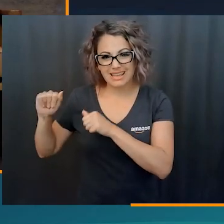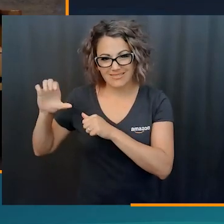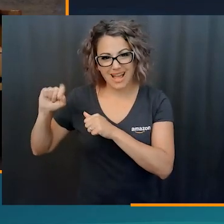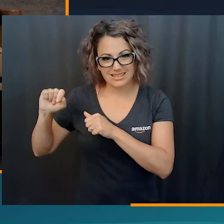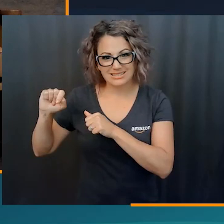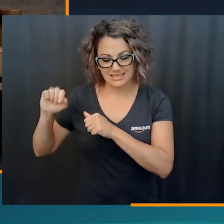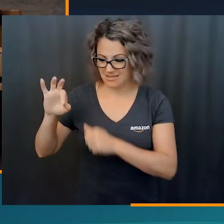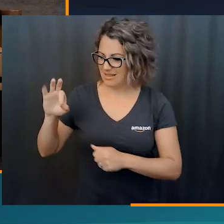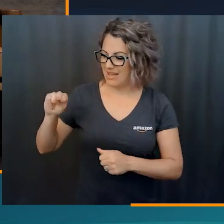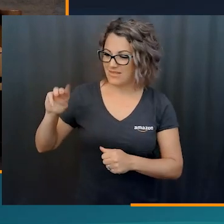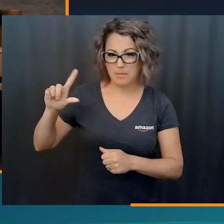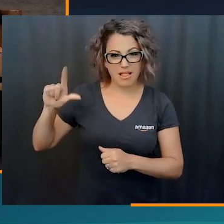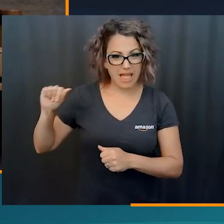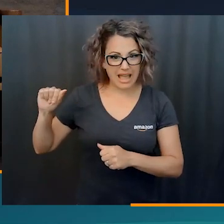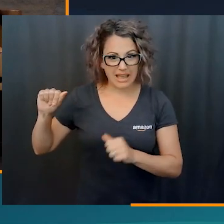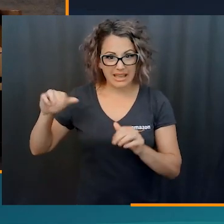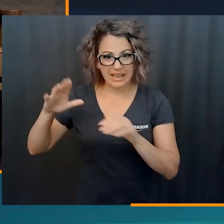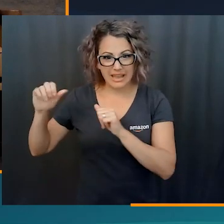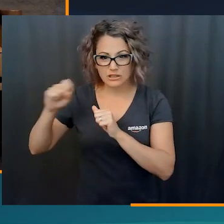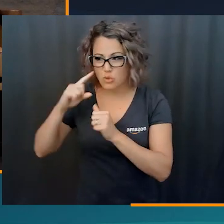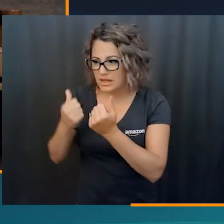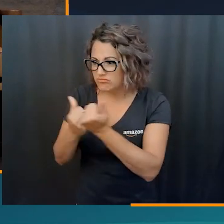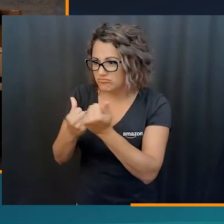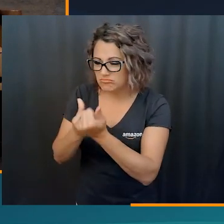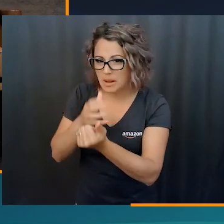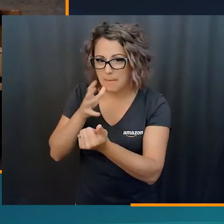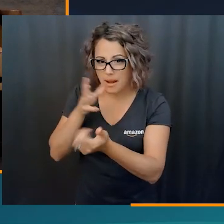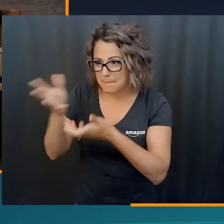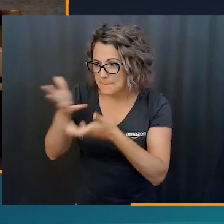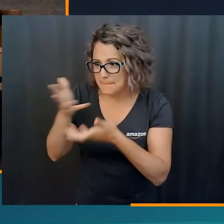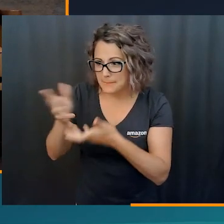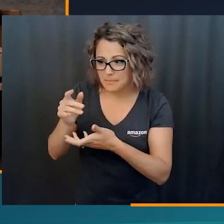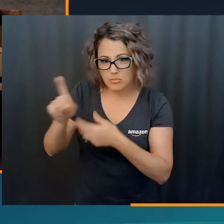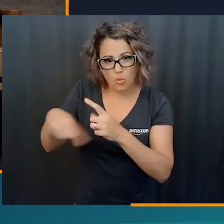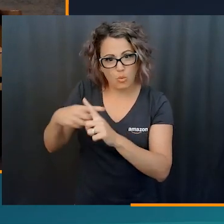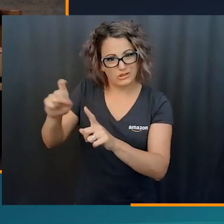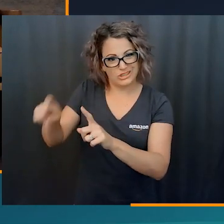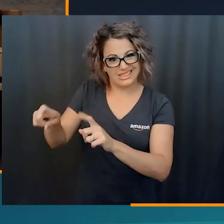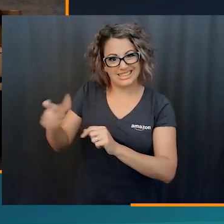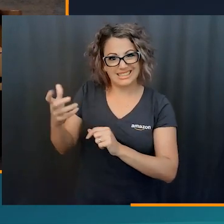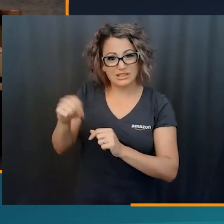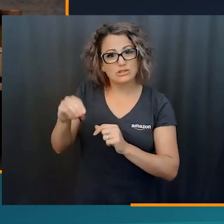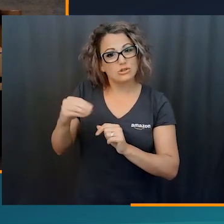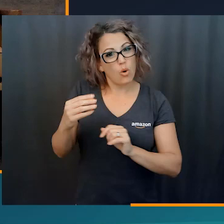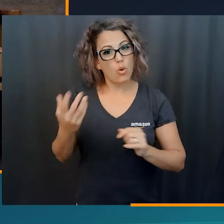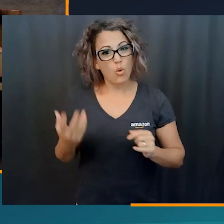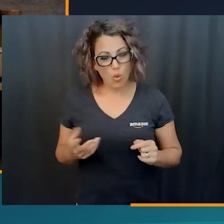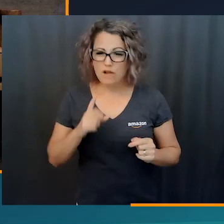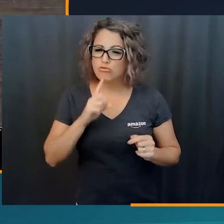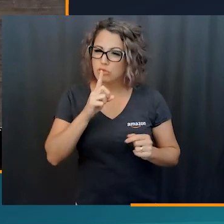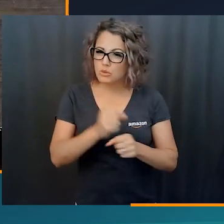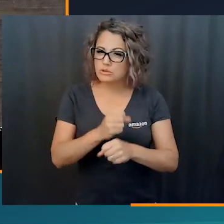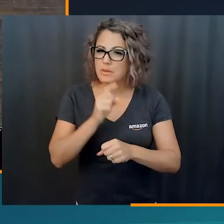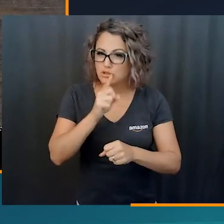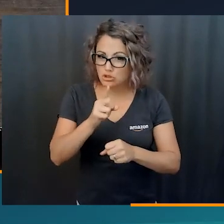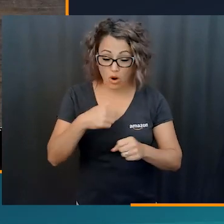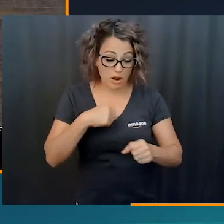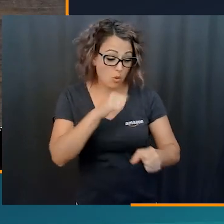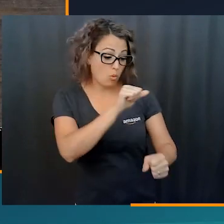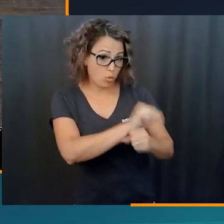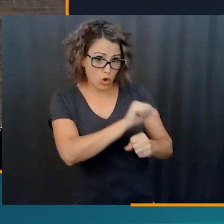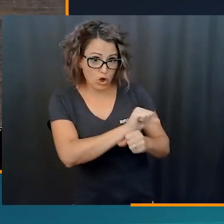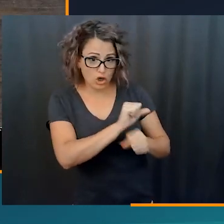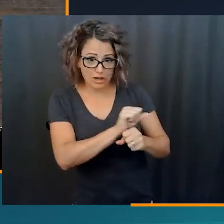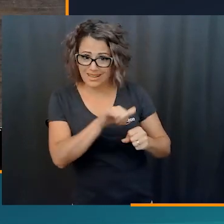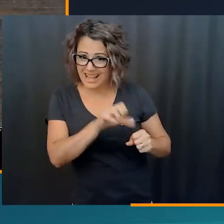FMLA, um, during that time as well, um, which really allowed me to be there to help her with whatever she needed. So part of that